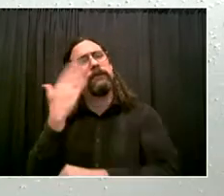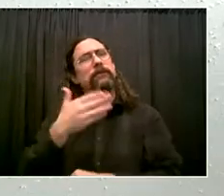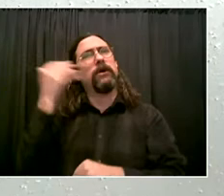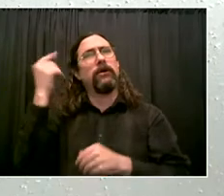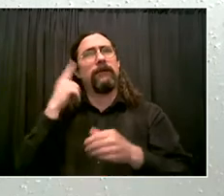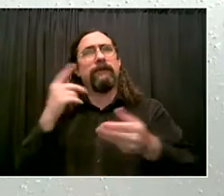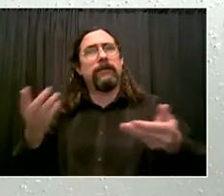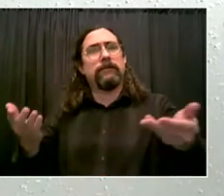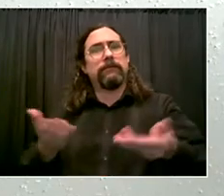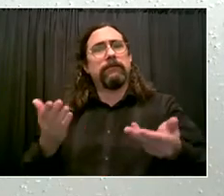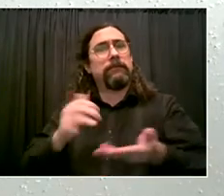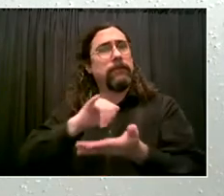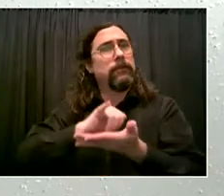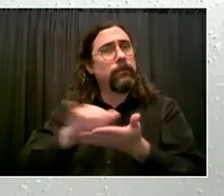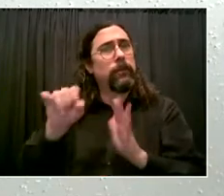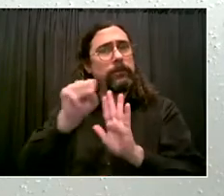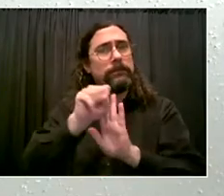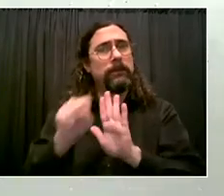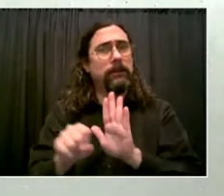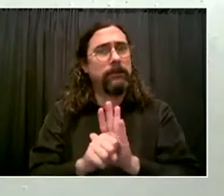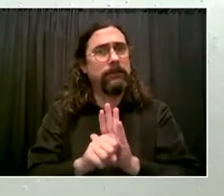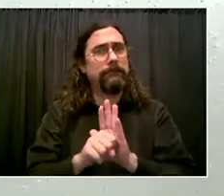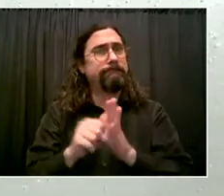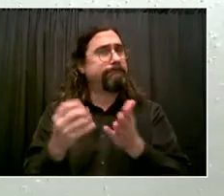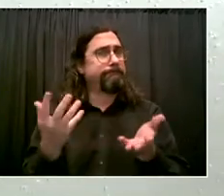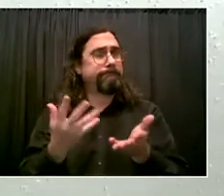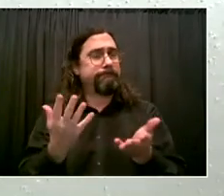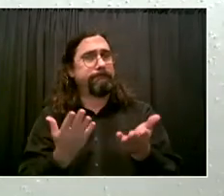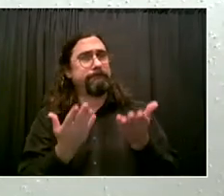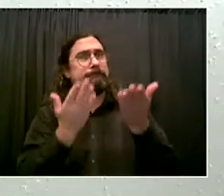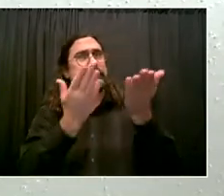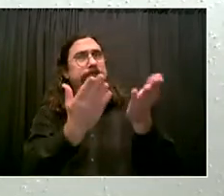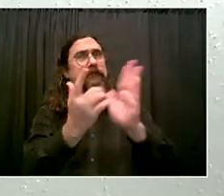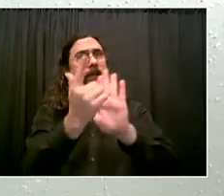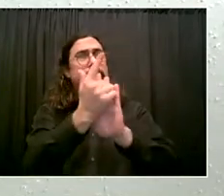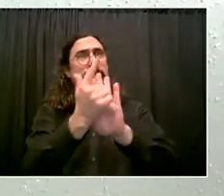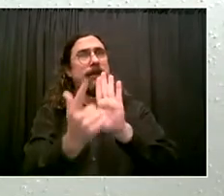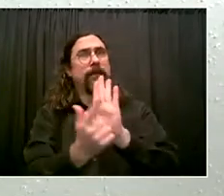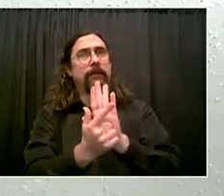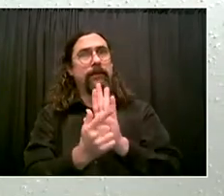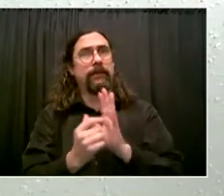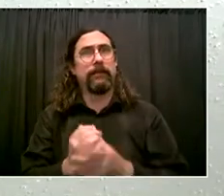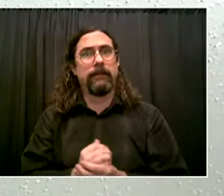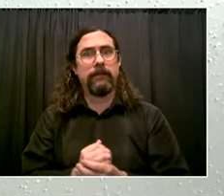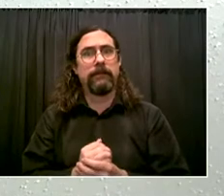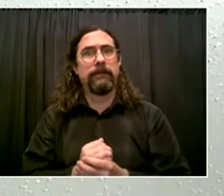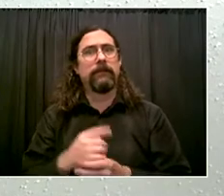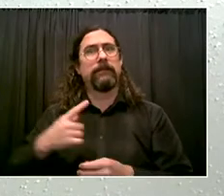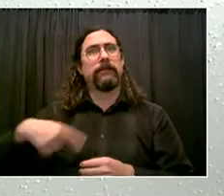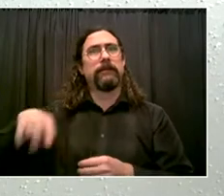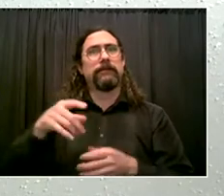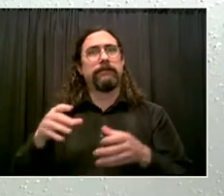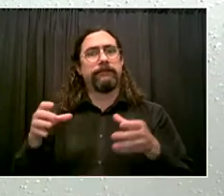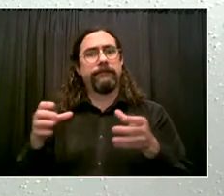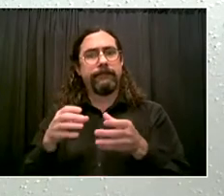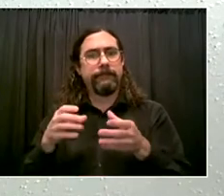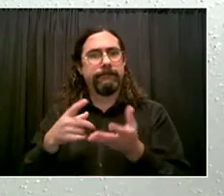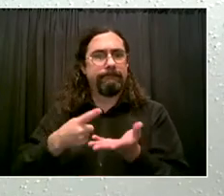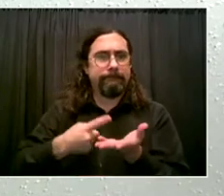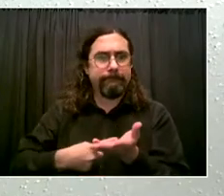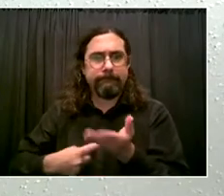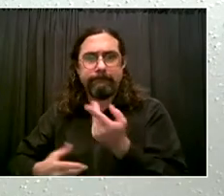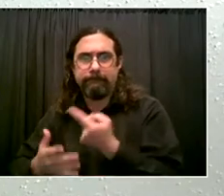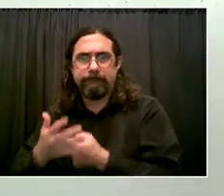The legislation will ensure that when a person is released on parole, they have a